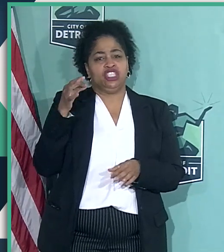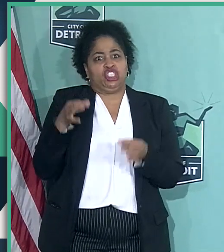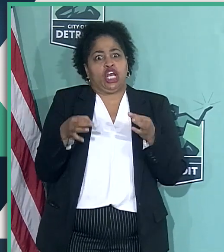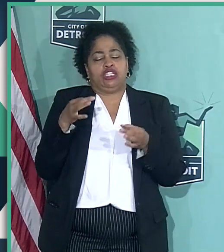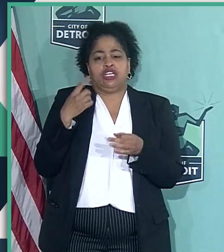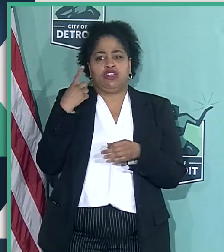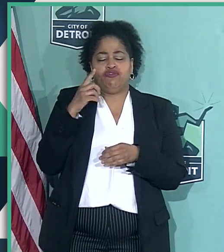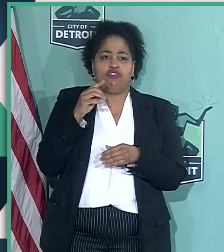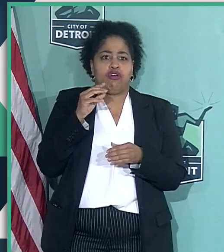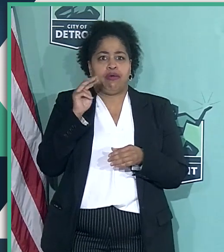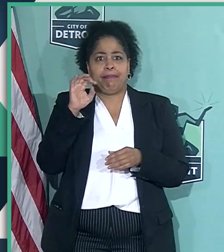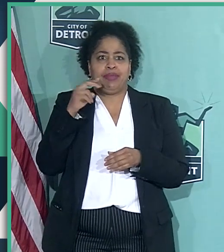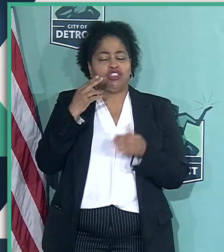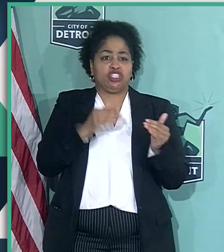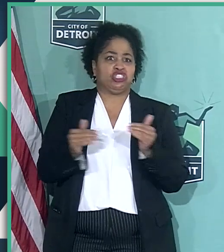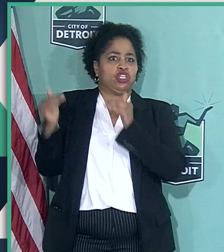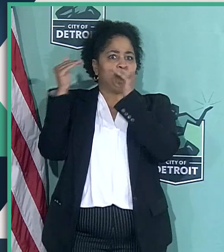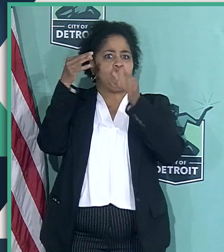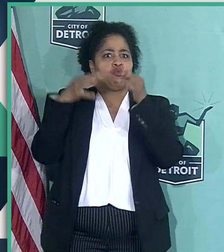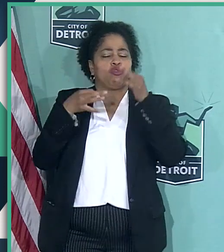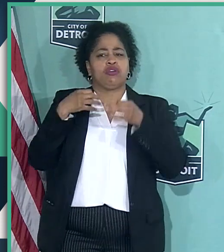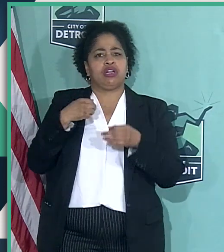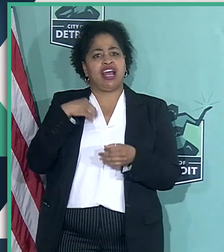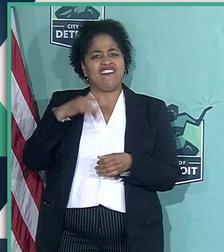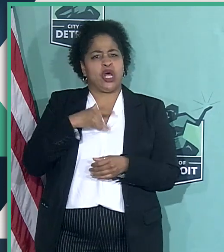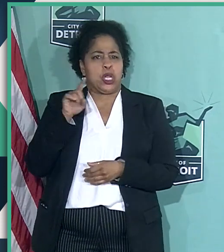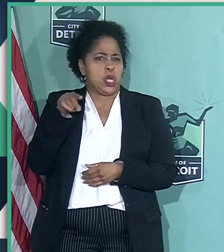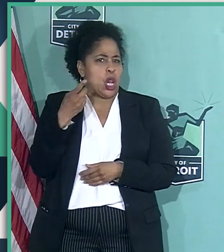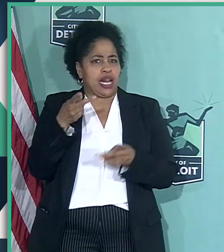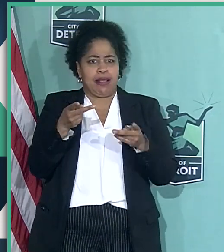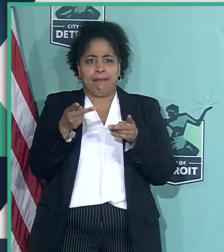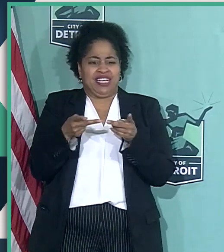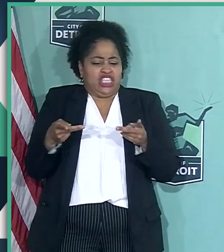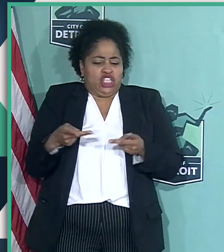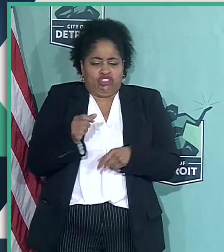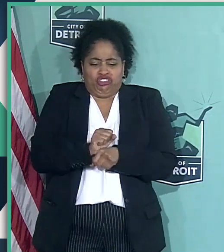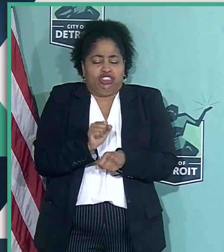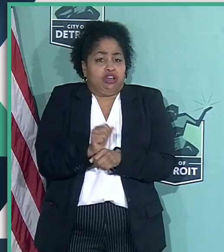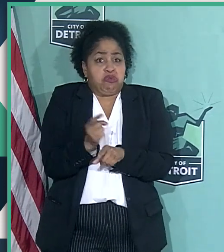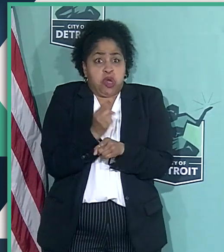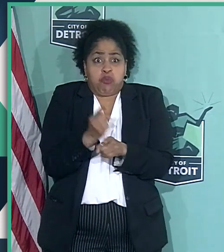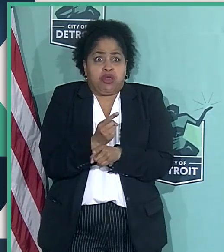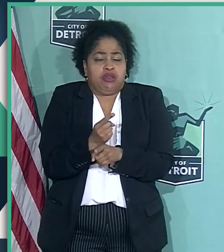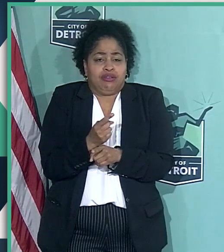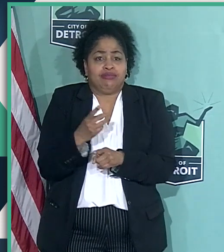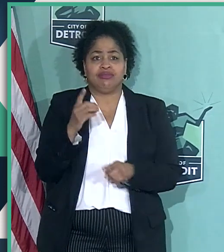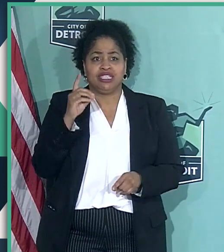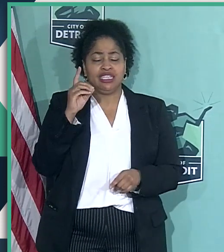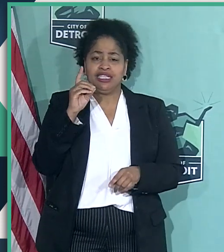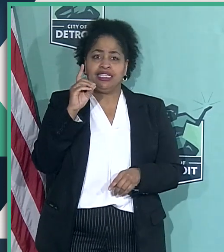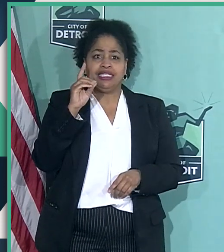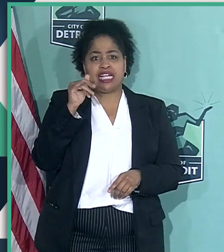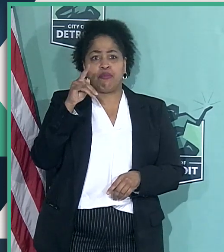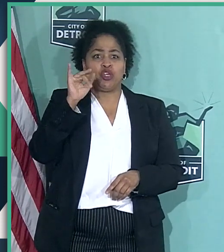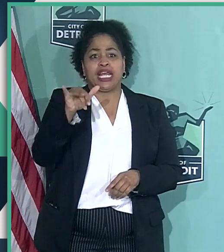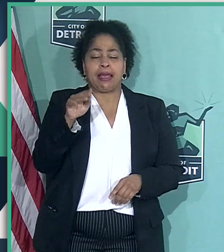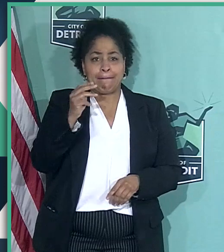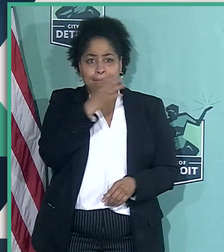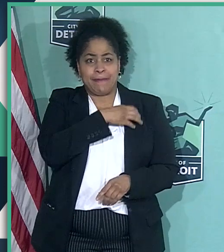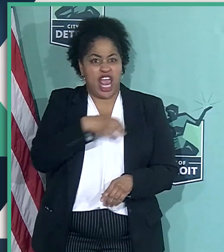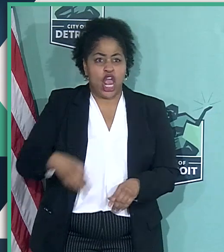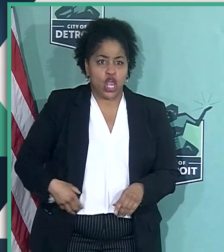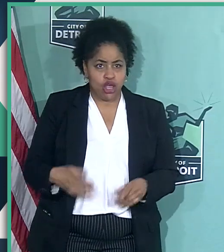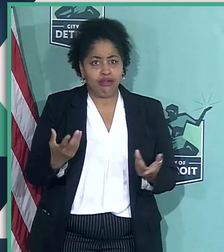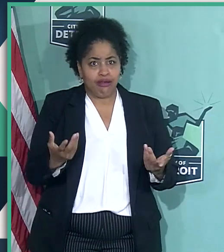Michigan Supreme Court, I felt like the only position appropriate would be Deputy Mayor. He'll be paid exactly the same as